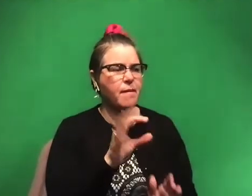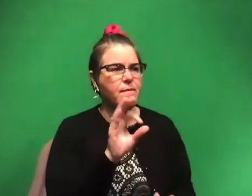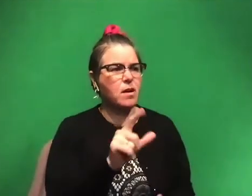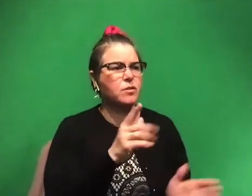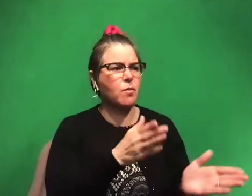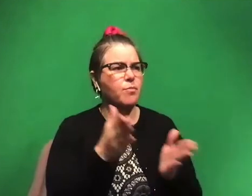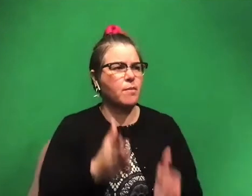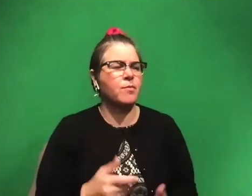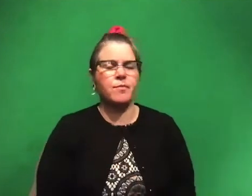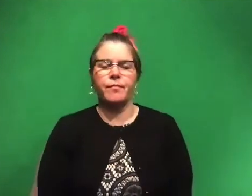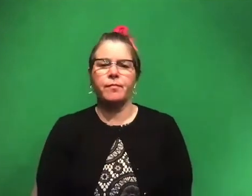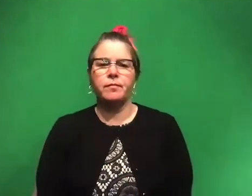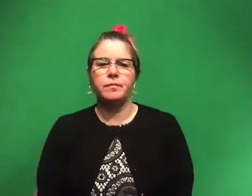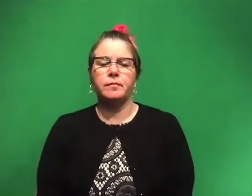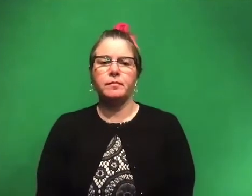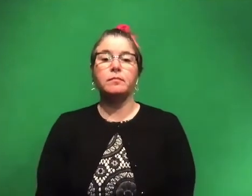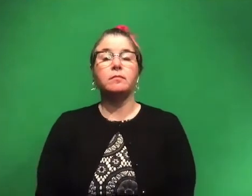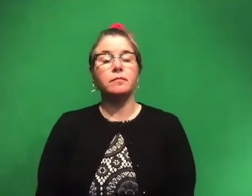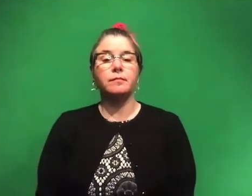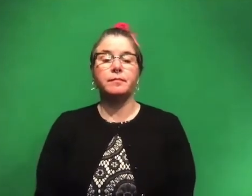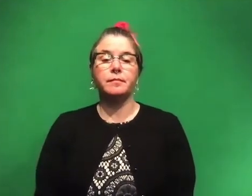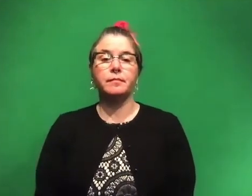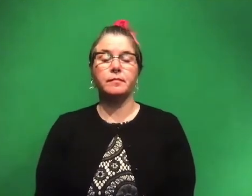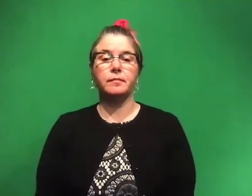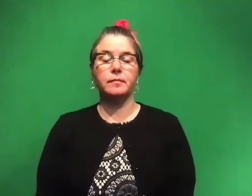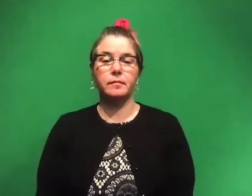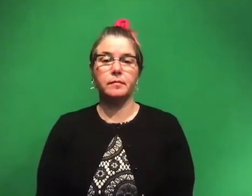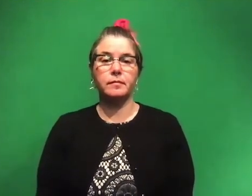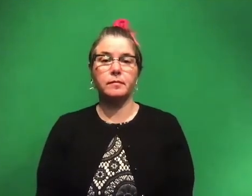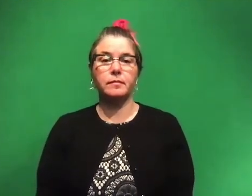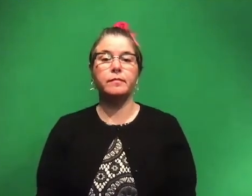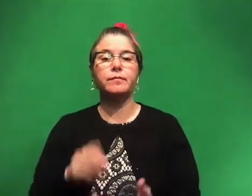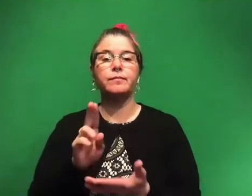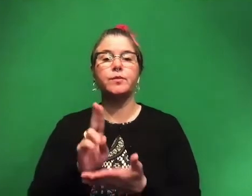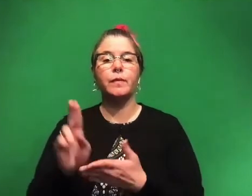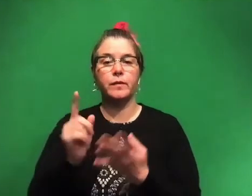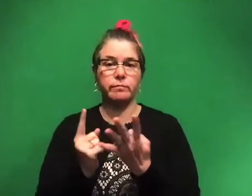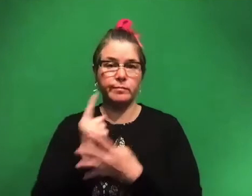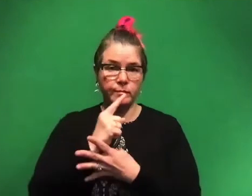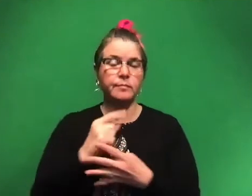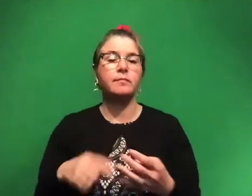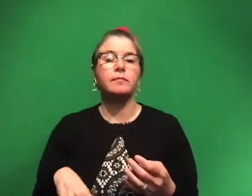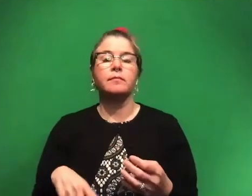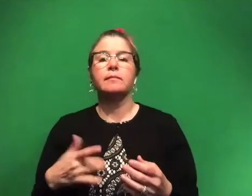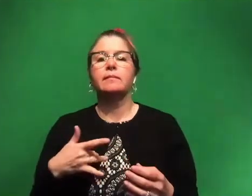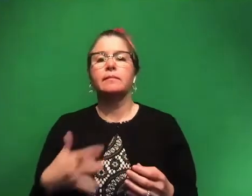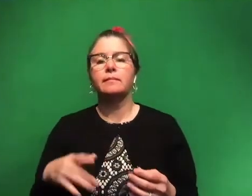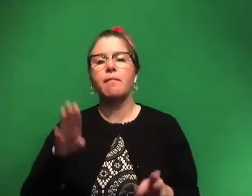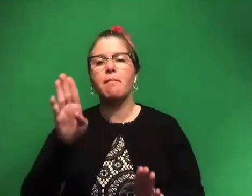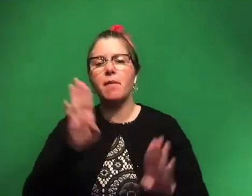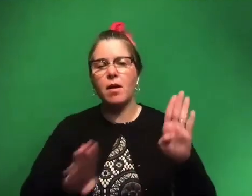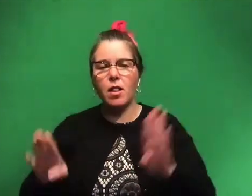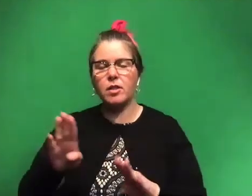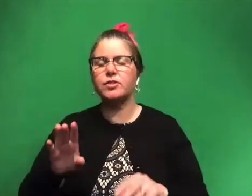uh, prep person? Sure. Um, so, uh, for your undergraduate degrees, um, usually you'll do biology or